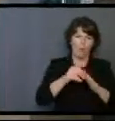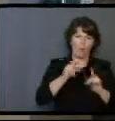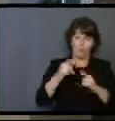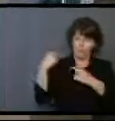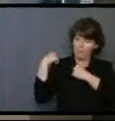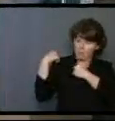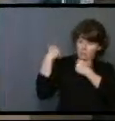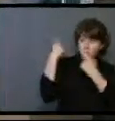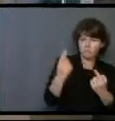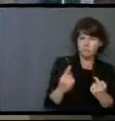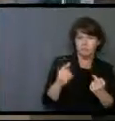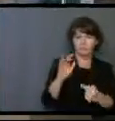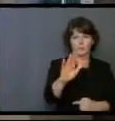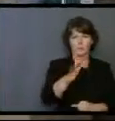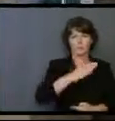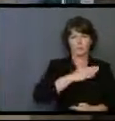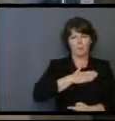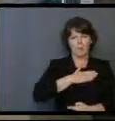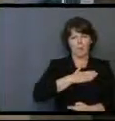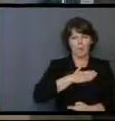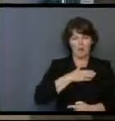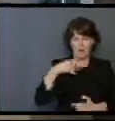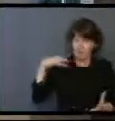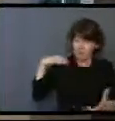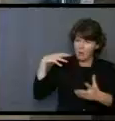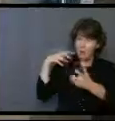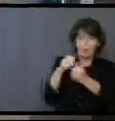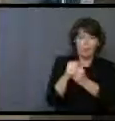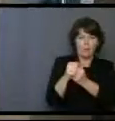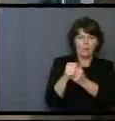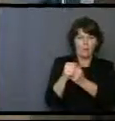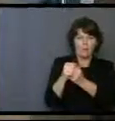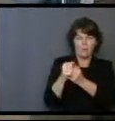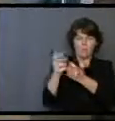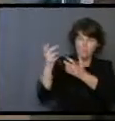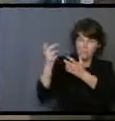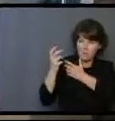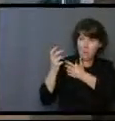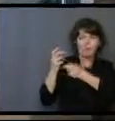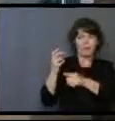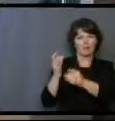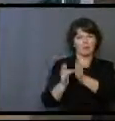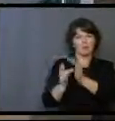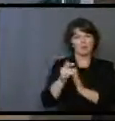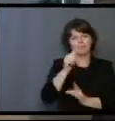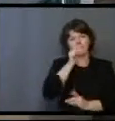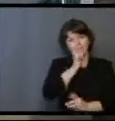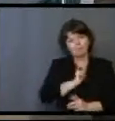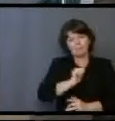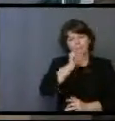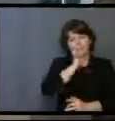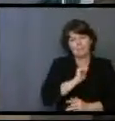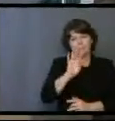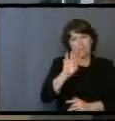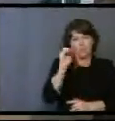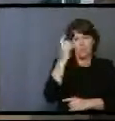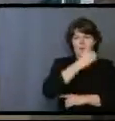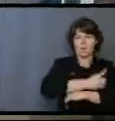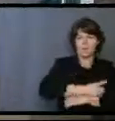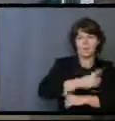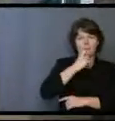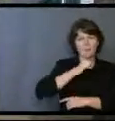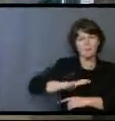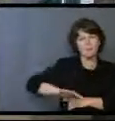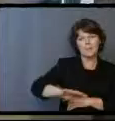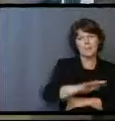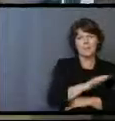guilt and my guilt. It was grueling. Remember, Jesus endured 40 days of temptation in the wilderness. He was in agony